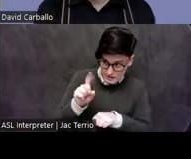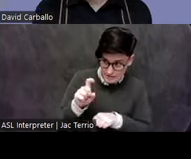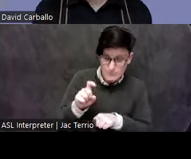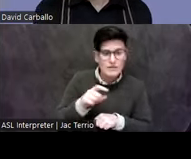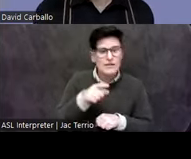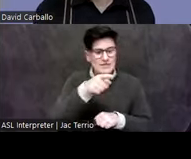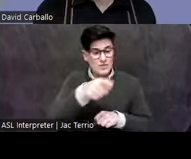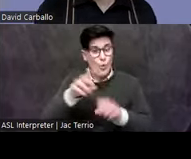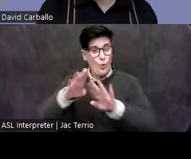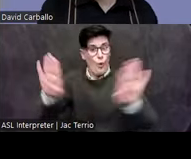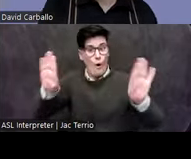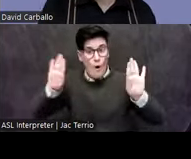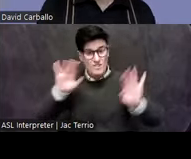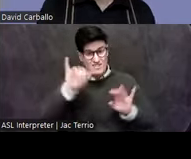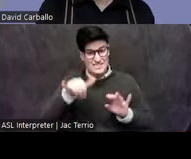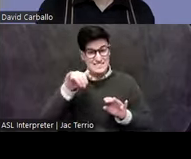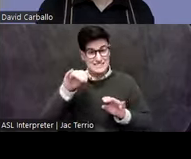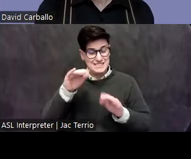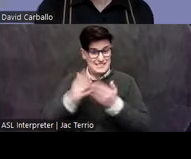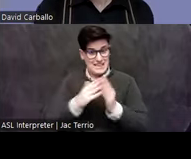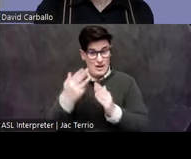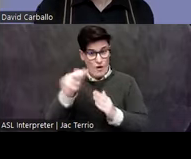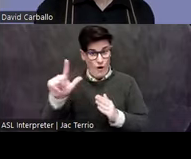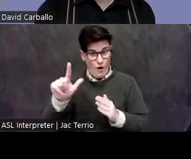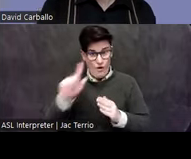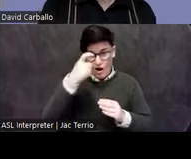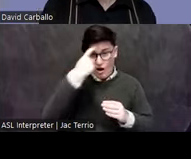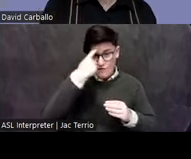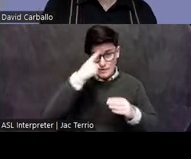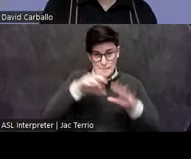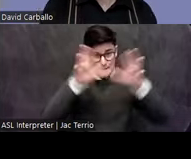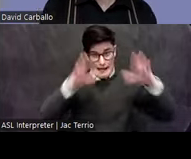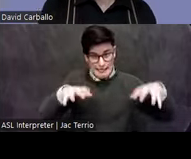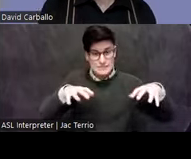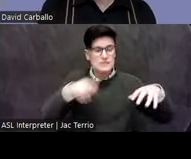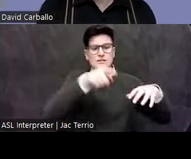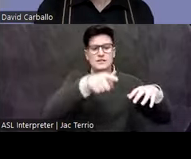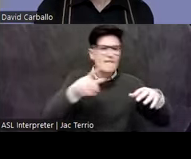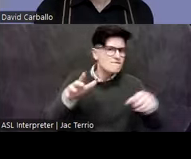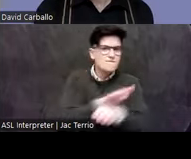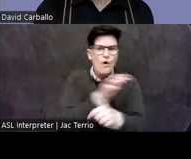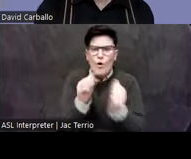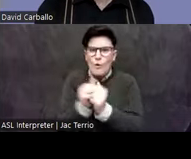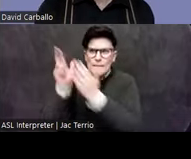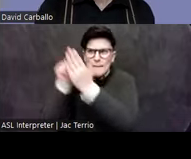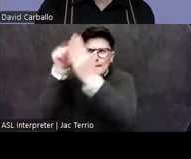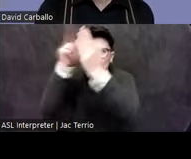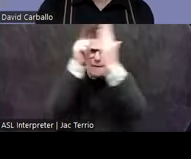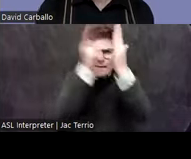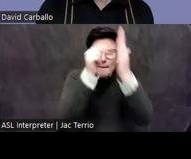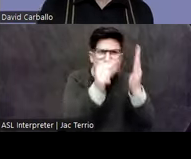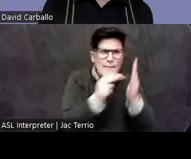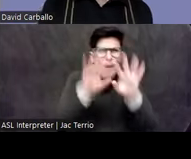this city hall or governmental palace are completely covered by Desiderio's murals that recount the